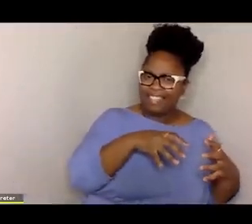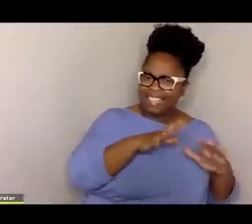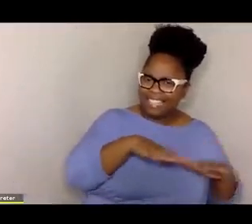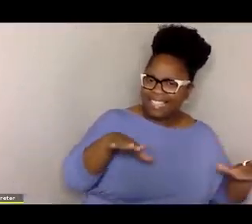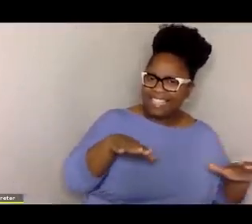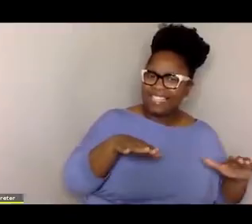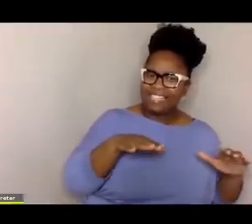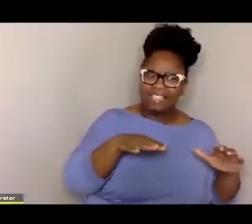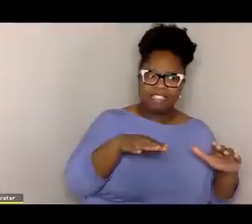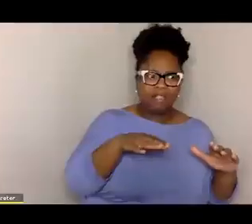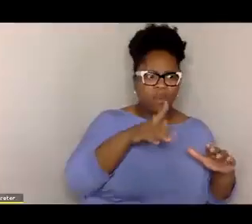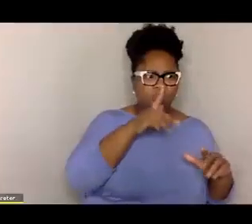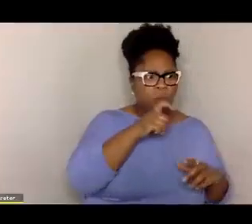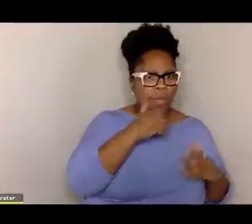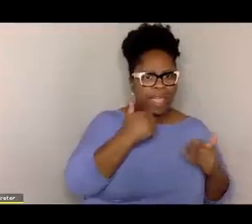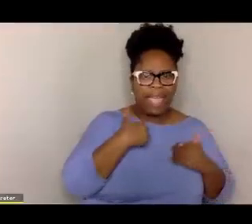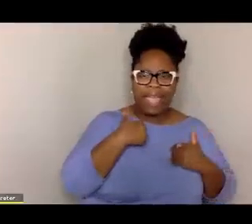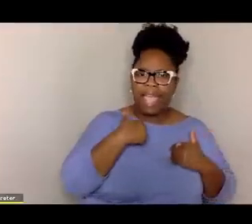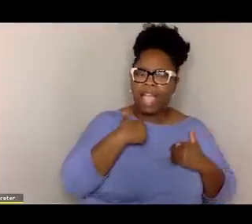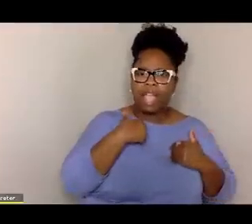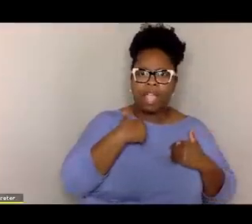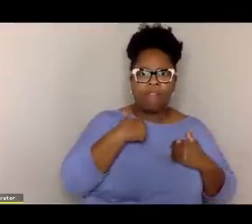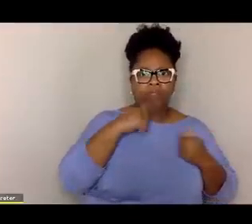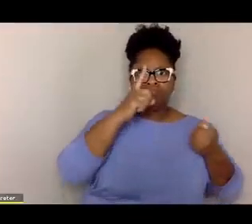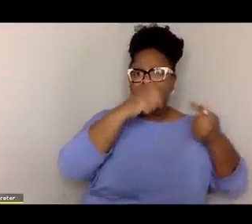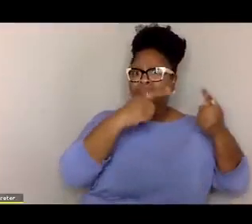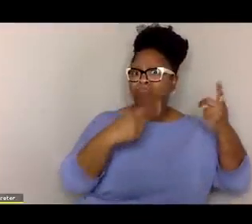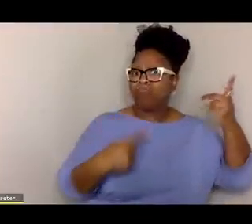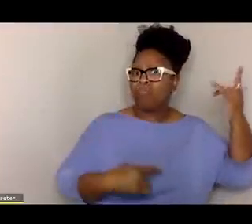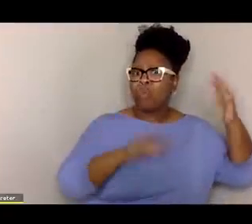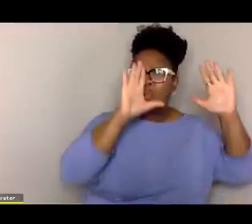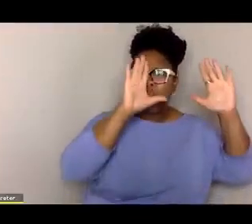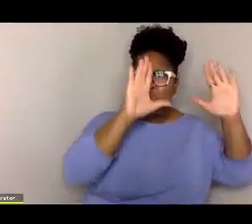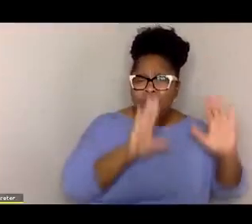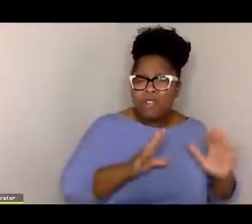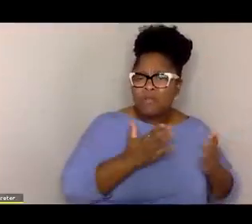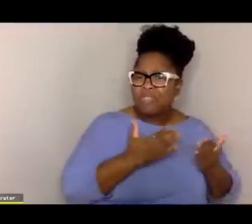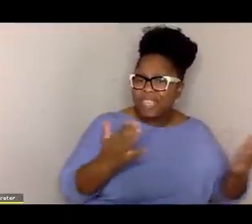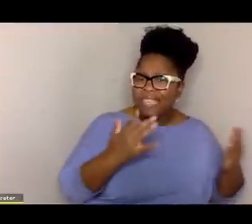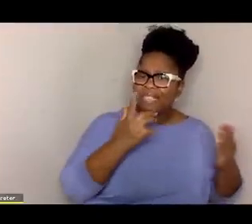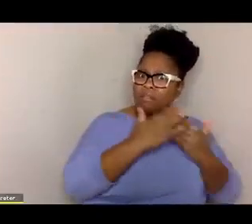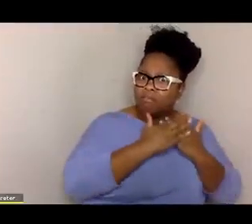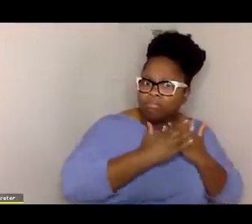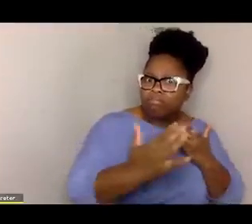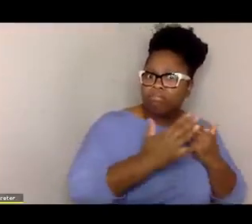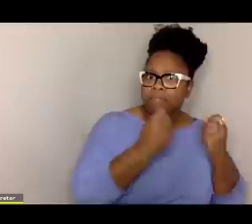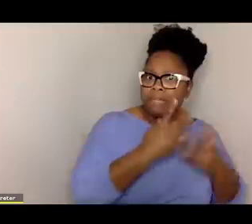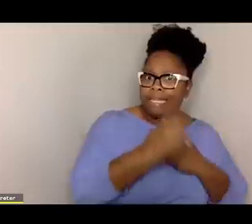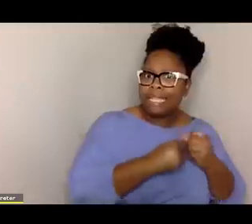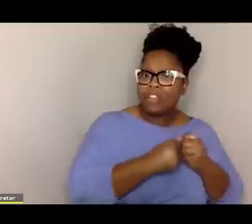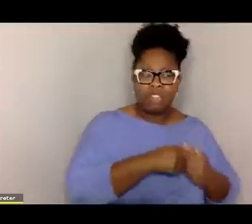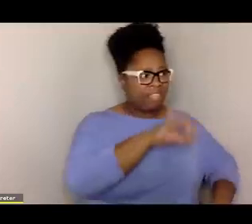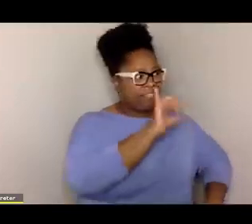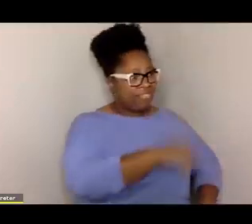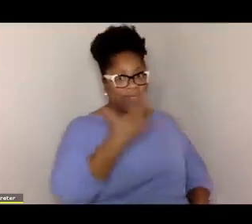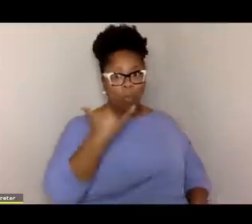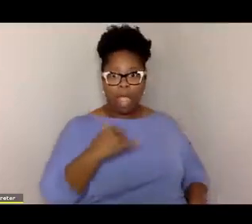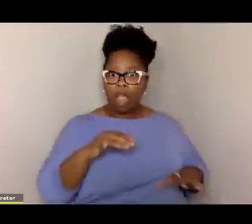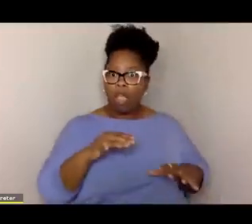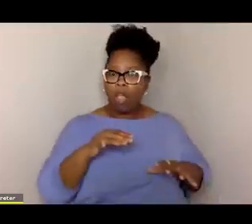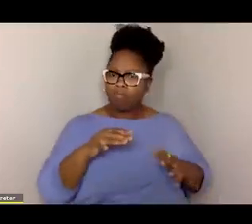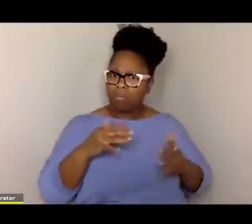had, you know, all kinds of wonderful things for years and years and years. And that is why